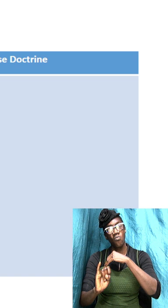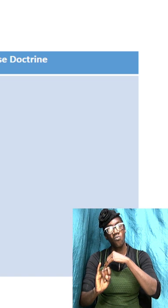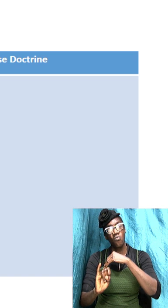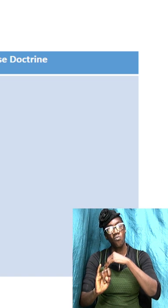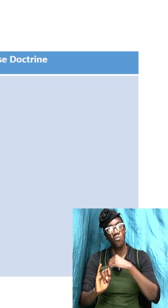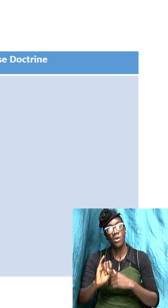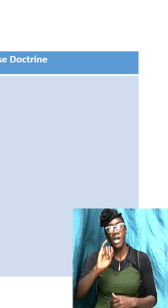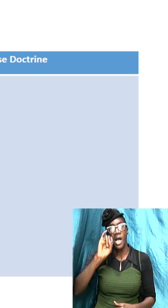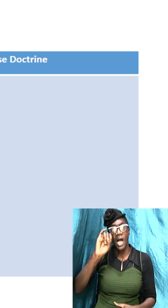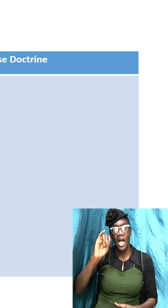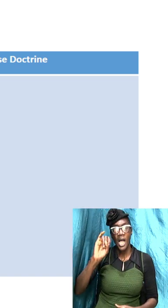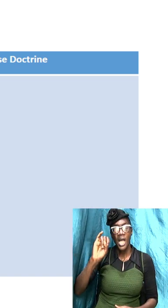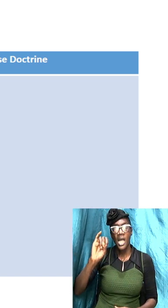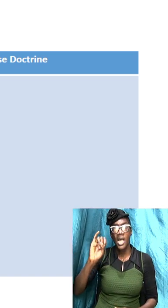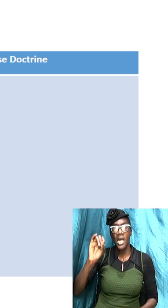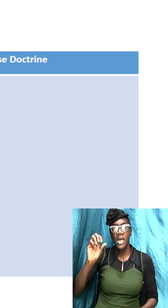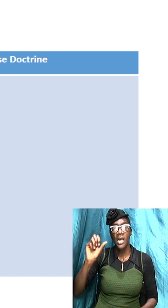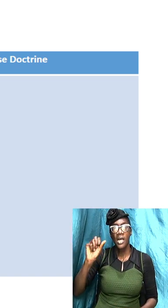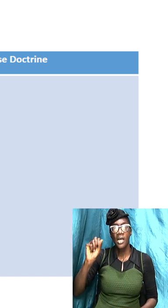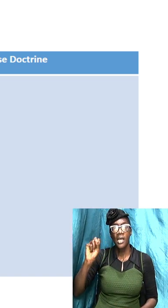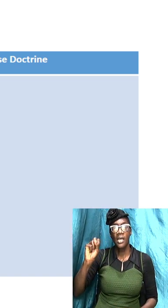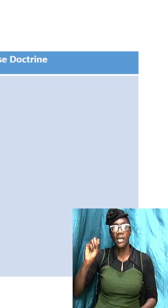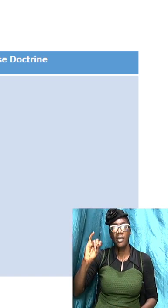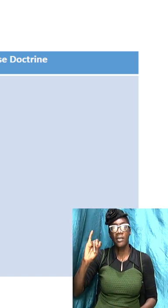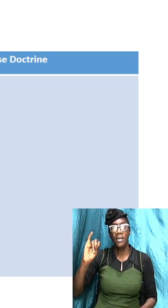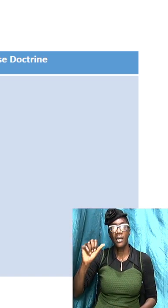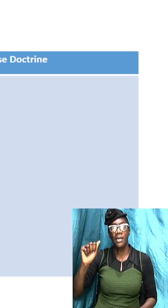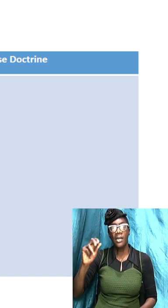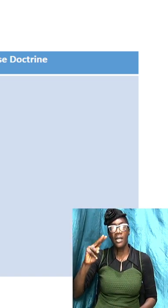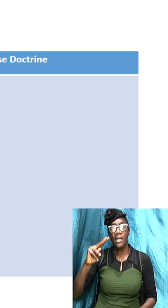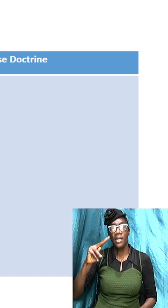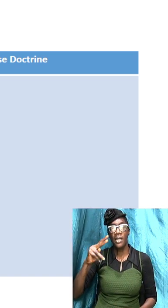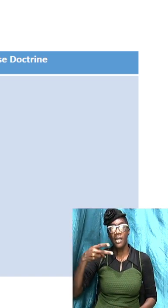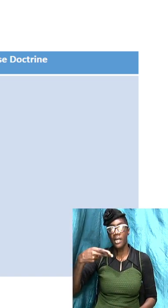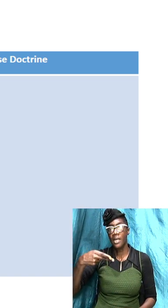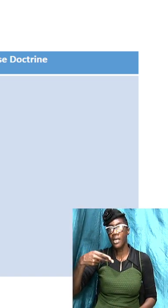28 9 to 10